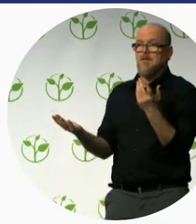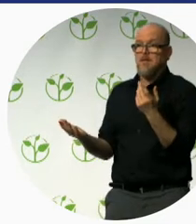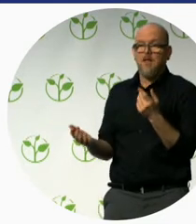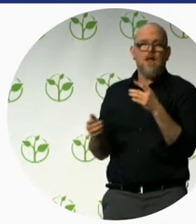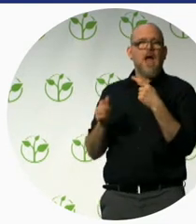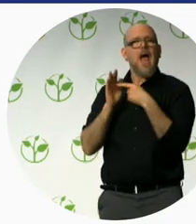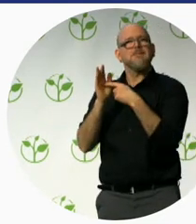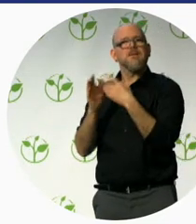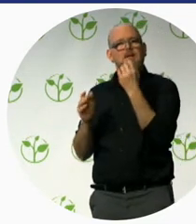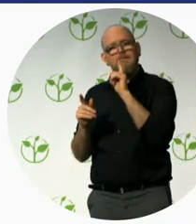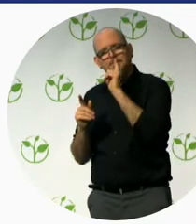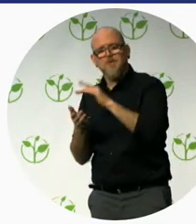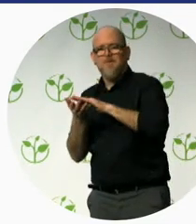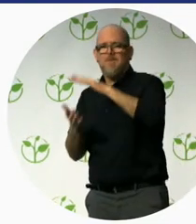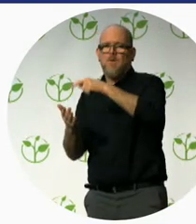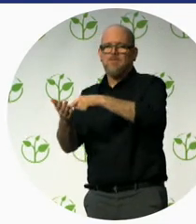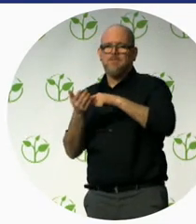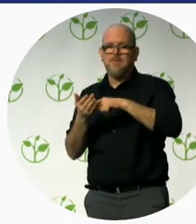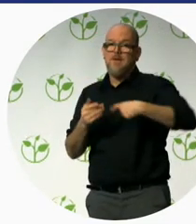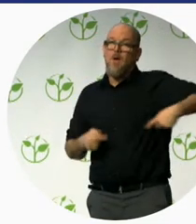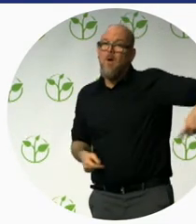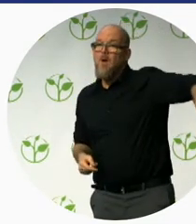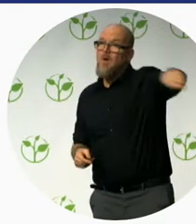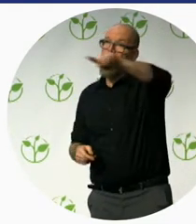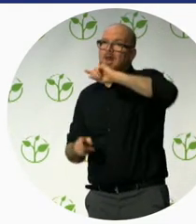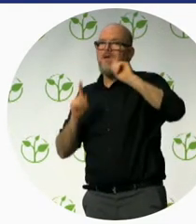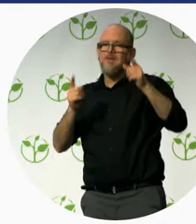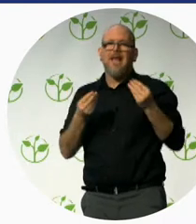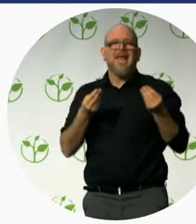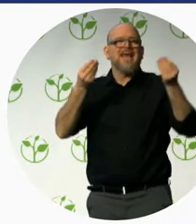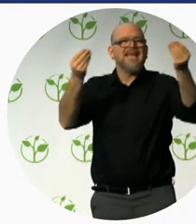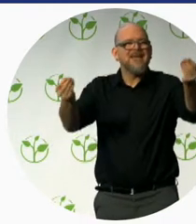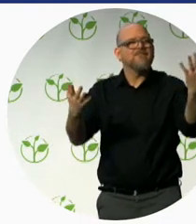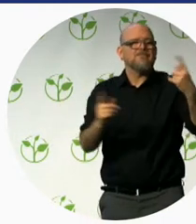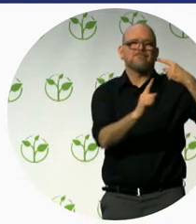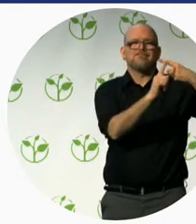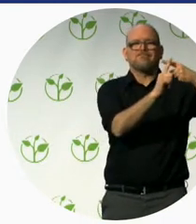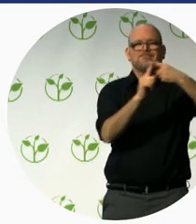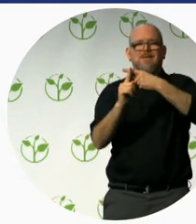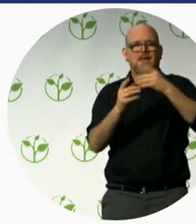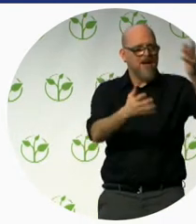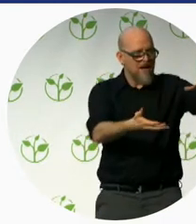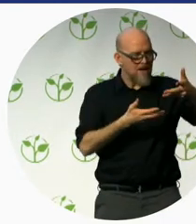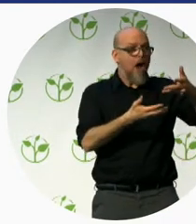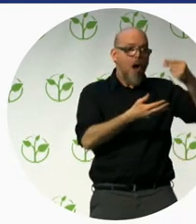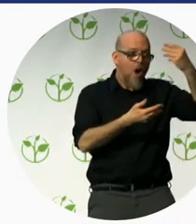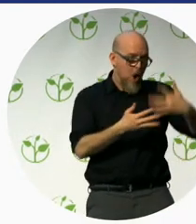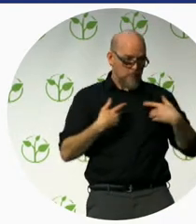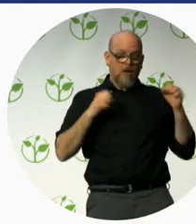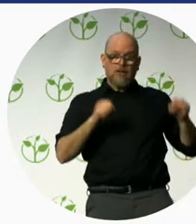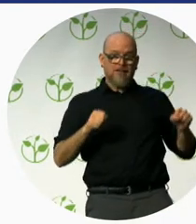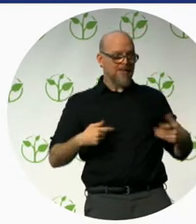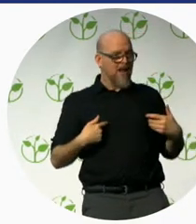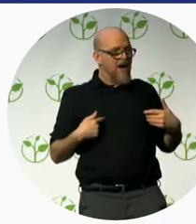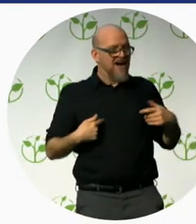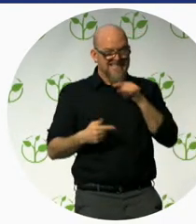be beneficiary of this standard. Of course,